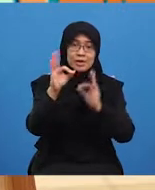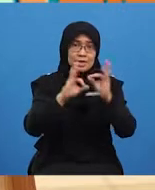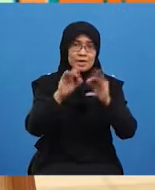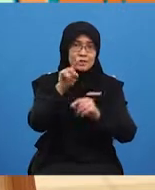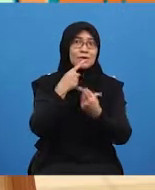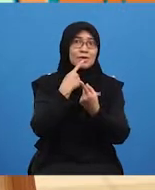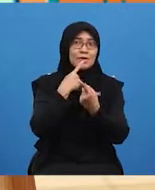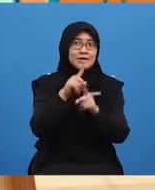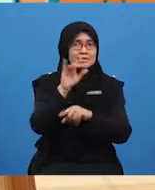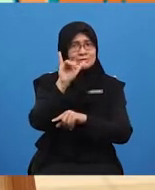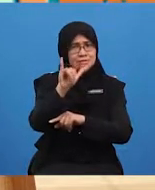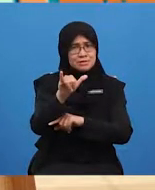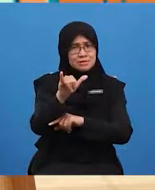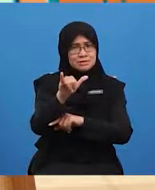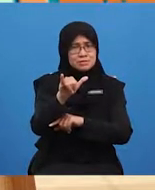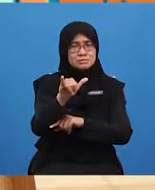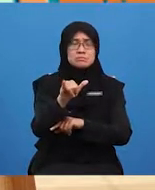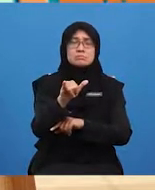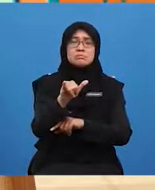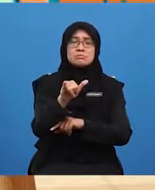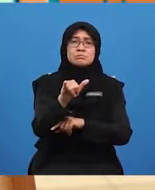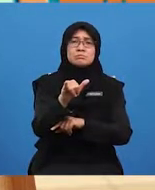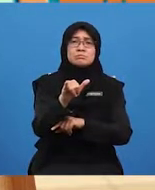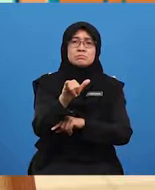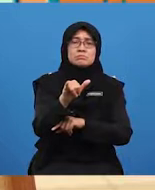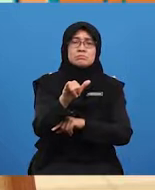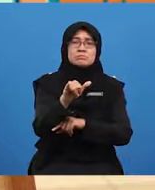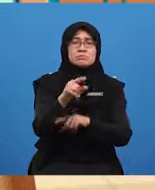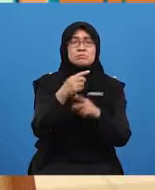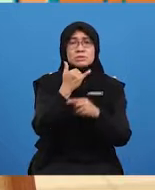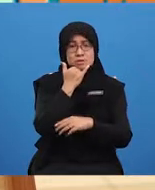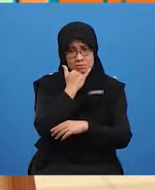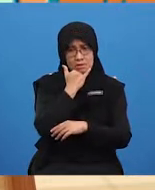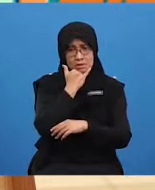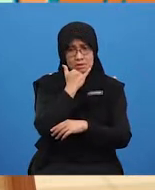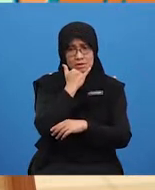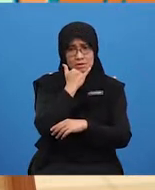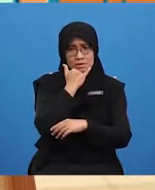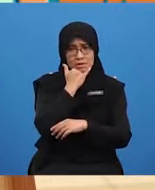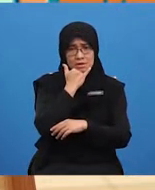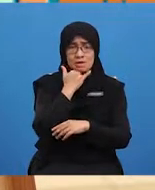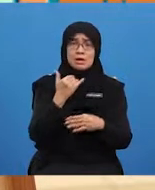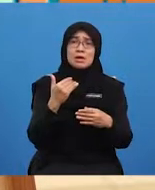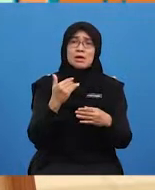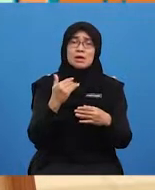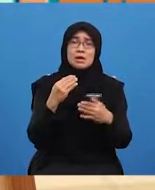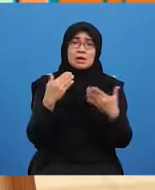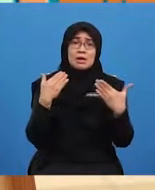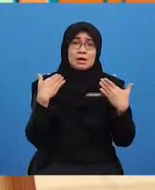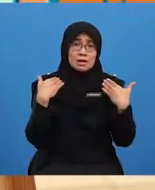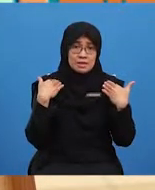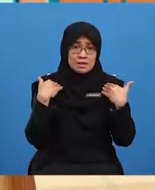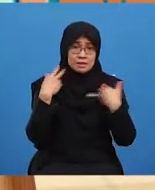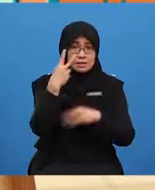yes, sadly, you are incorrect. Because there are actually 12